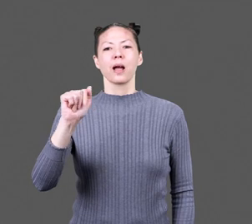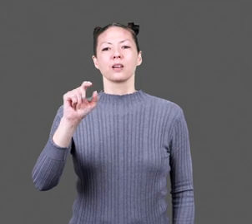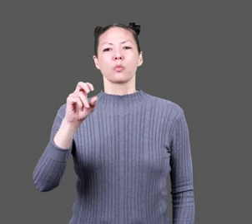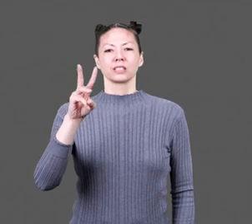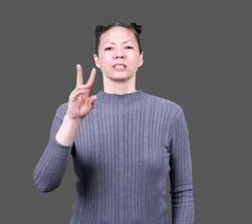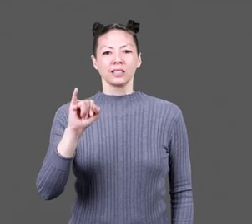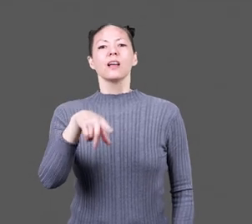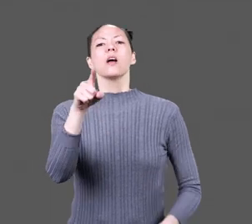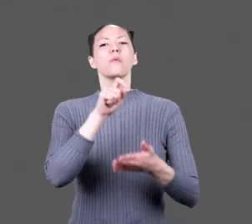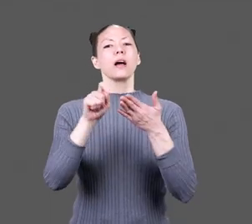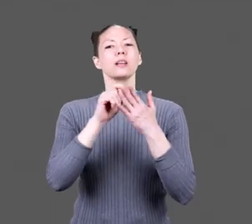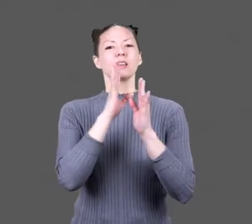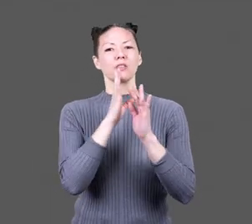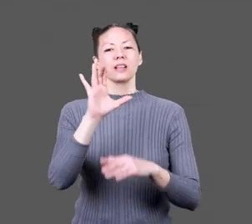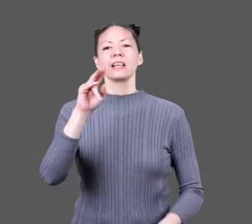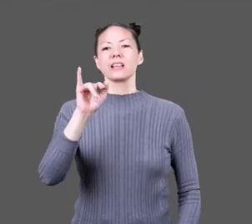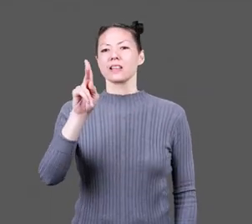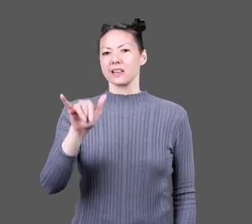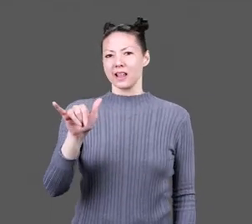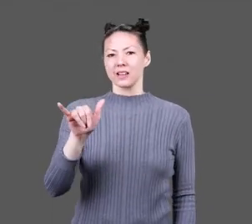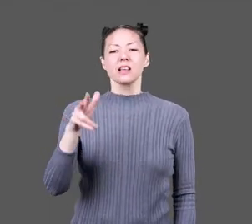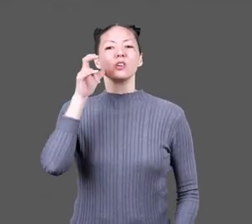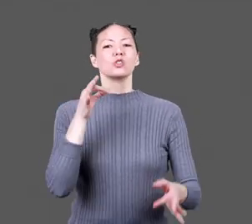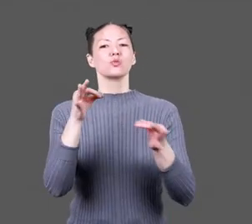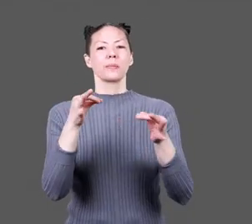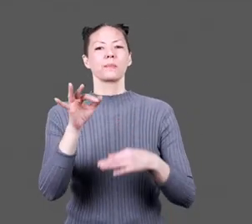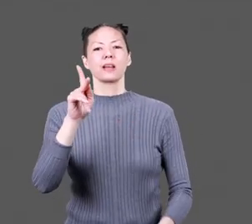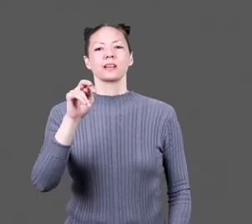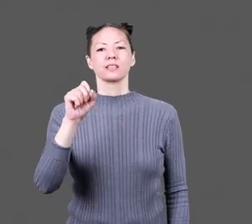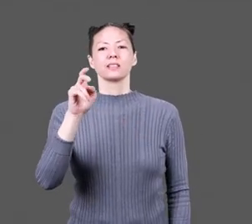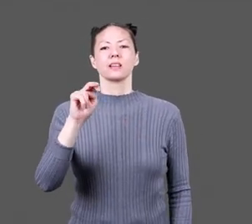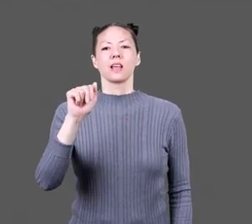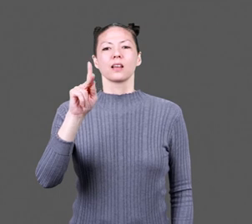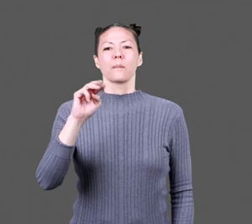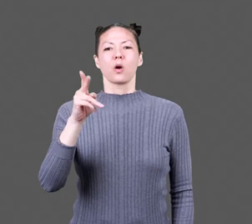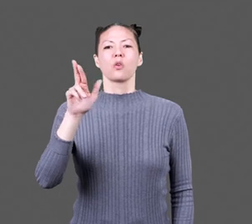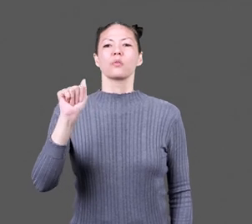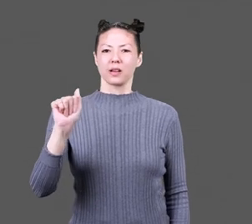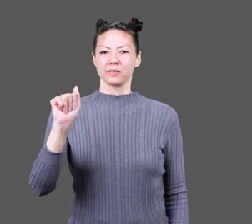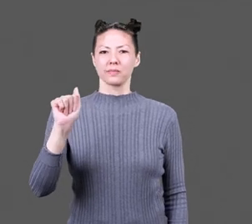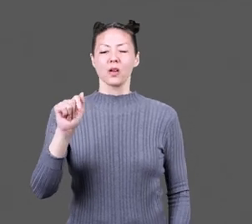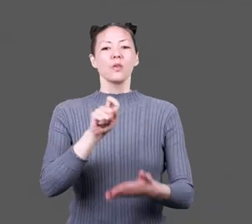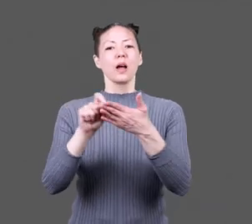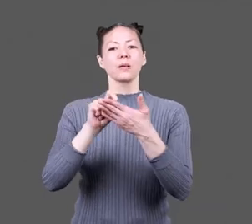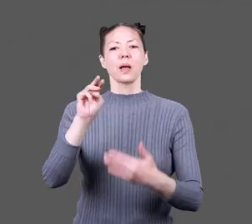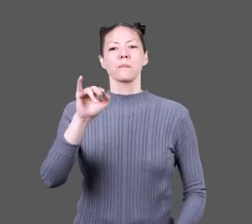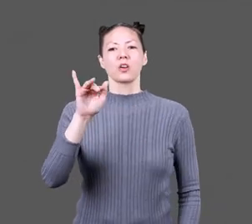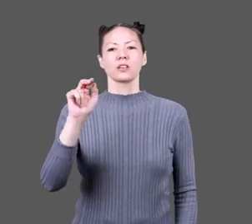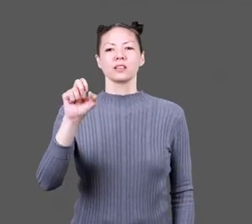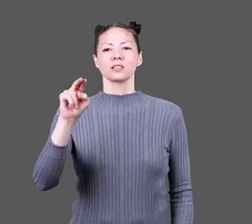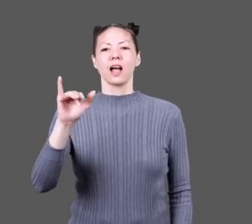Samantha Matsukawa. Narrated by Cindy Kay. Audio description narrated by Kensuke Nakamura.